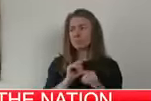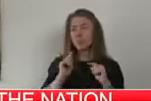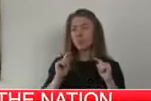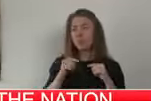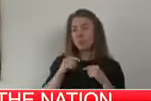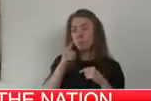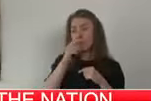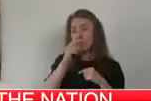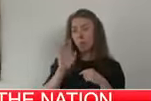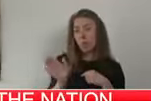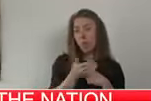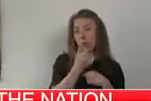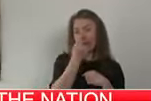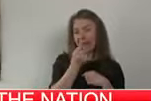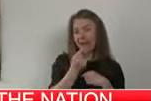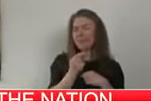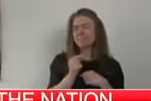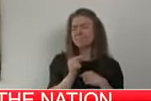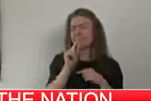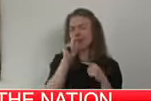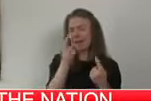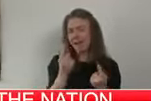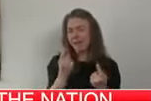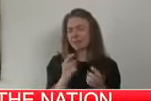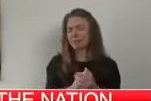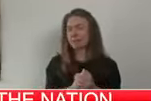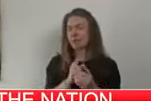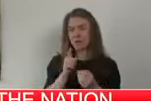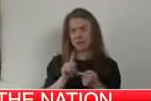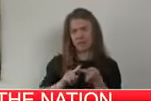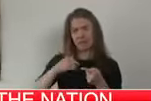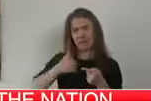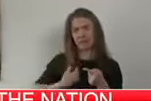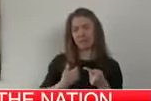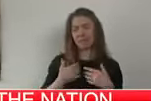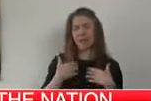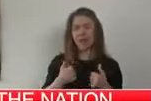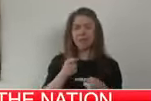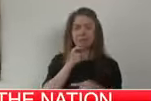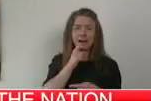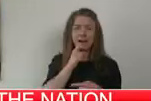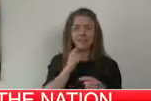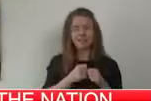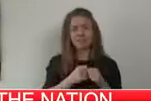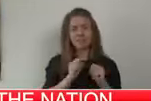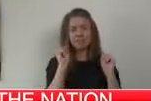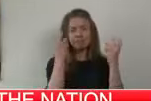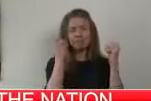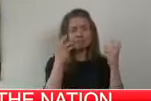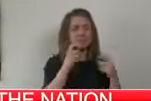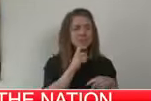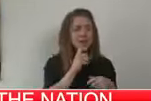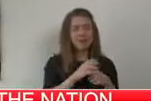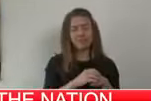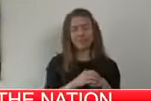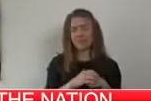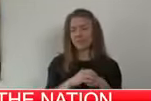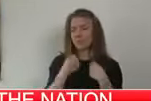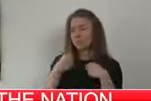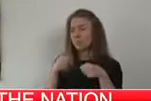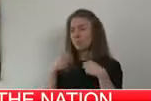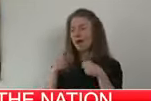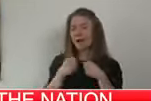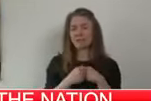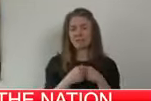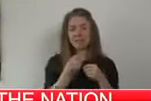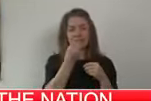We need and will continue to have health and emergency professionals, transport and delivery staff, supermarket and food production workers